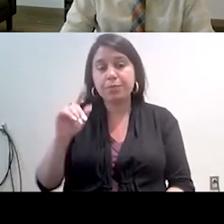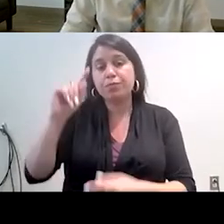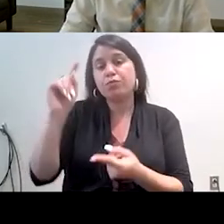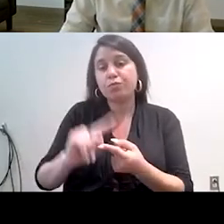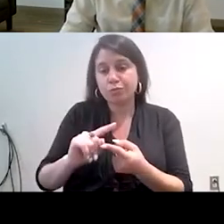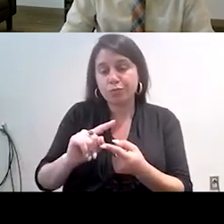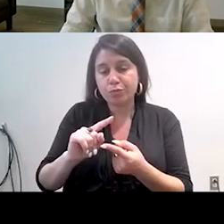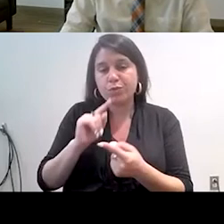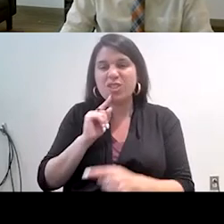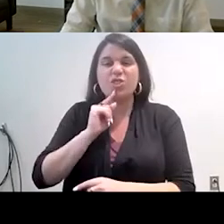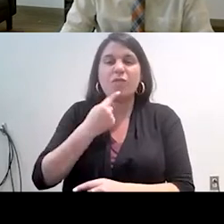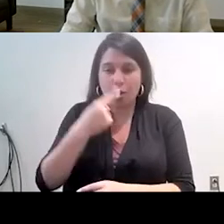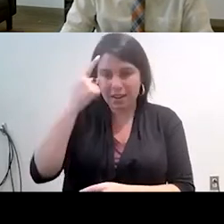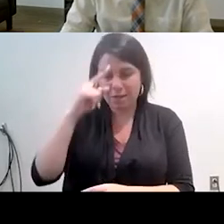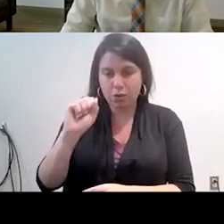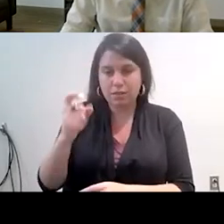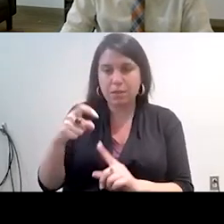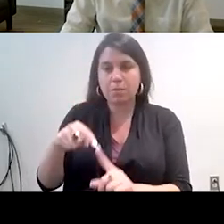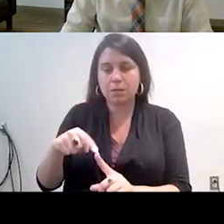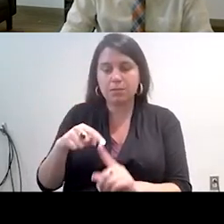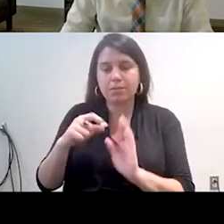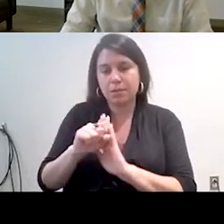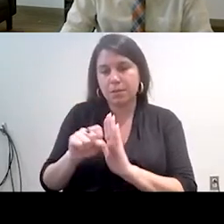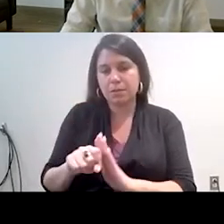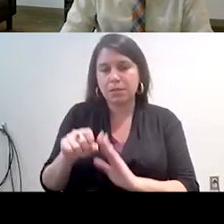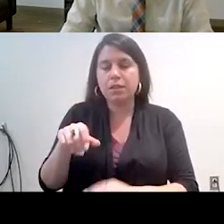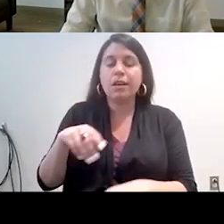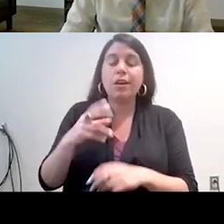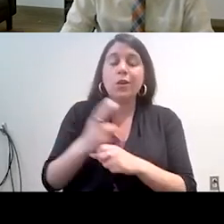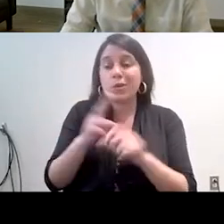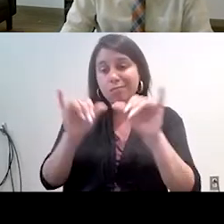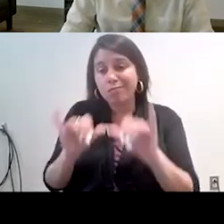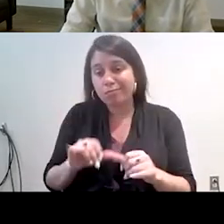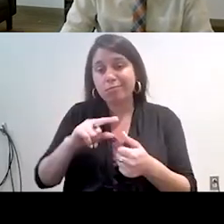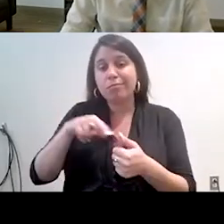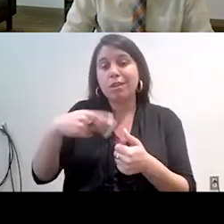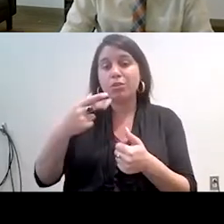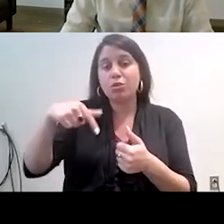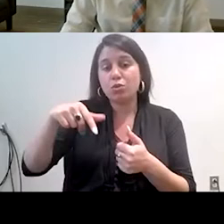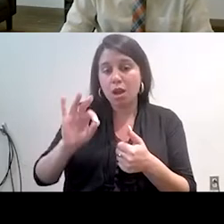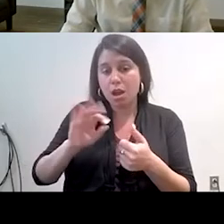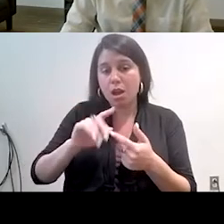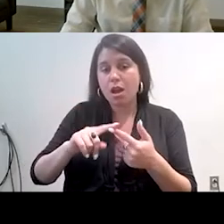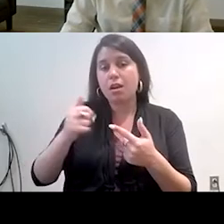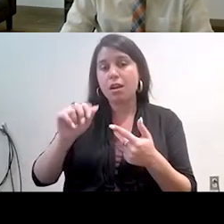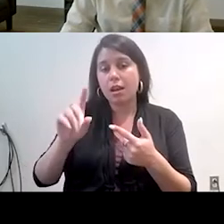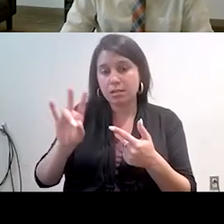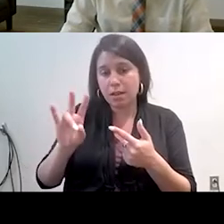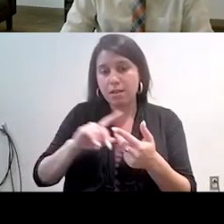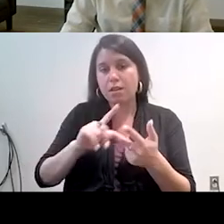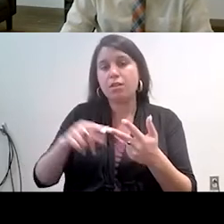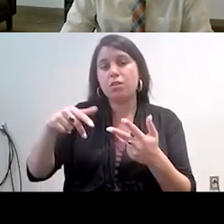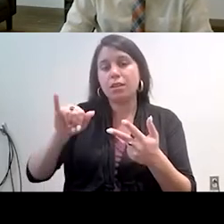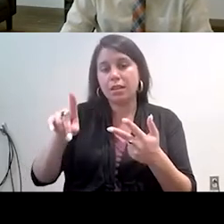severity using the PHQ-9, the G87, the QIDS, and the BAI. And here I'm going to present the